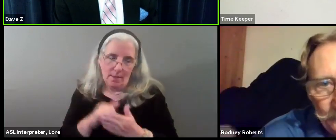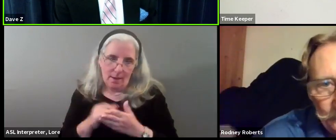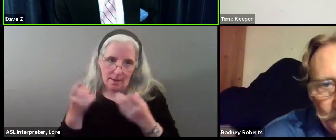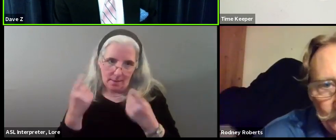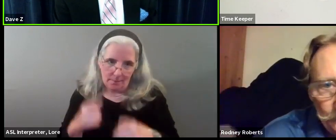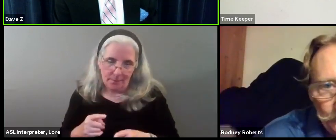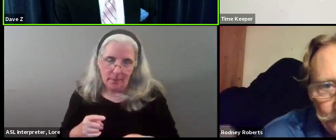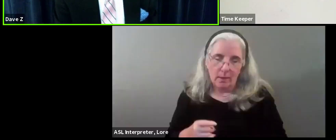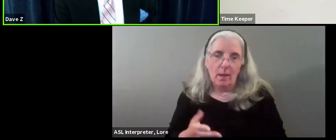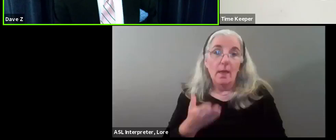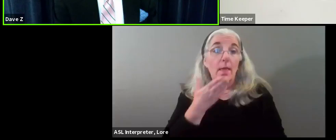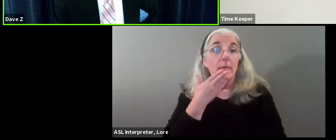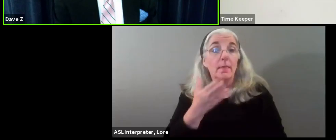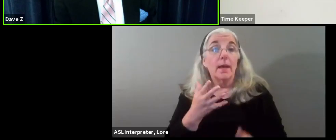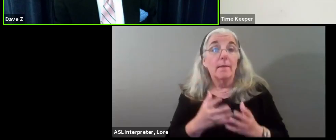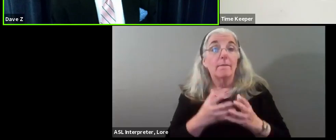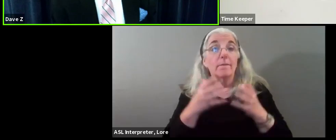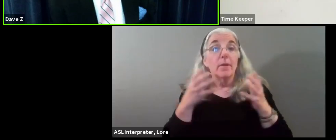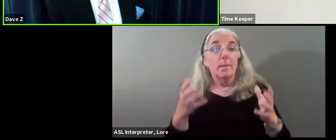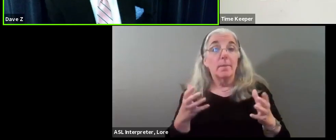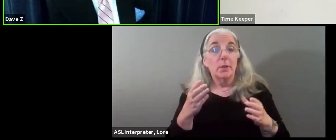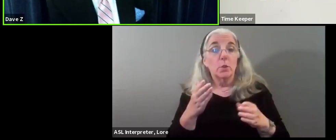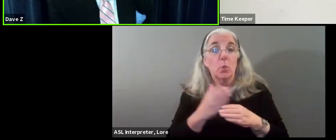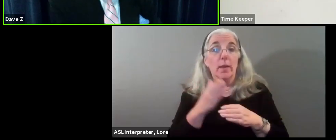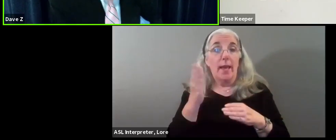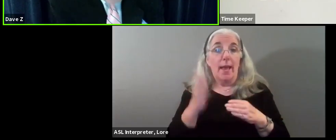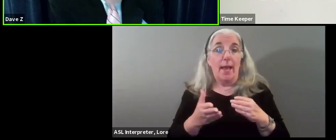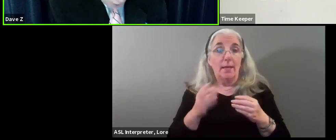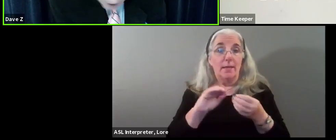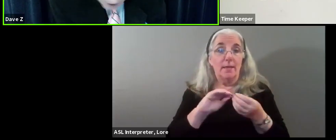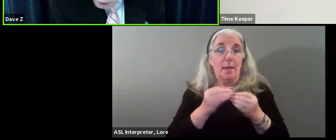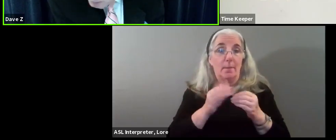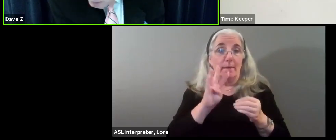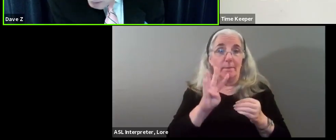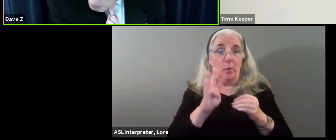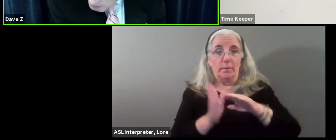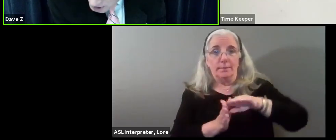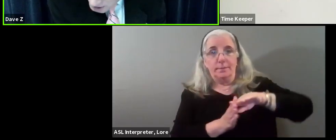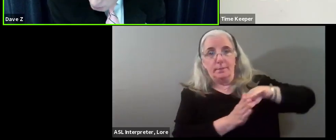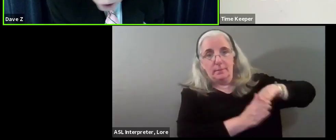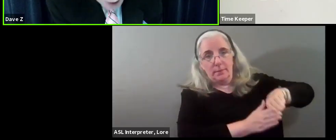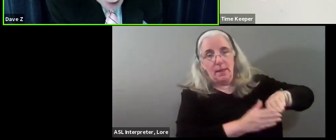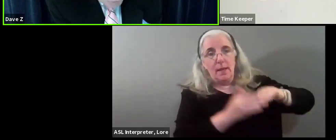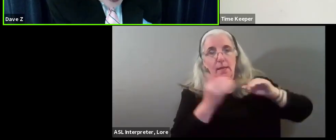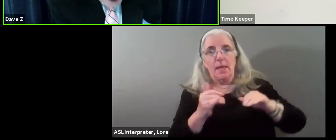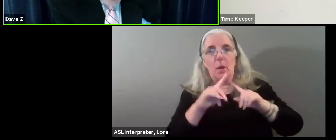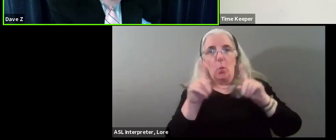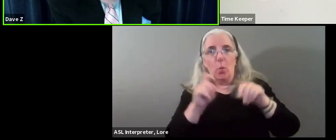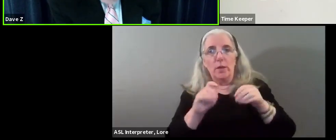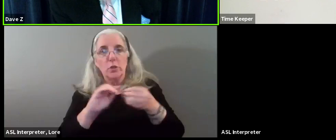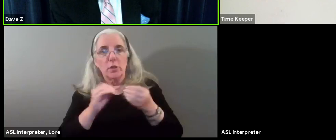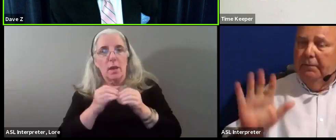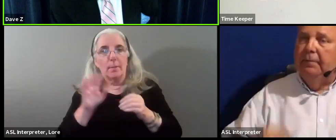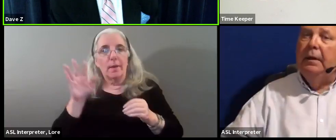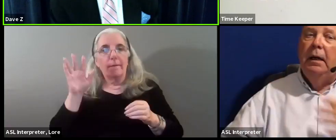Thank you very much, sir. As we end a discussion of question number four. We're about to move on to question number five.